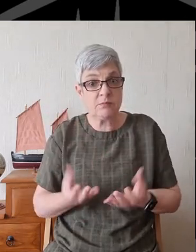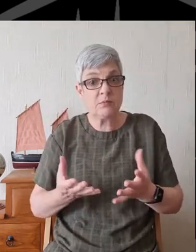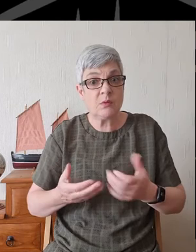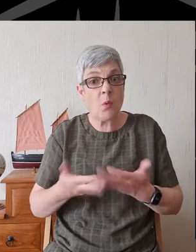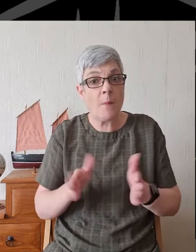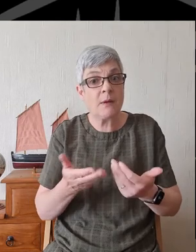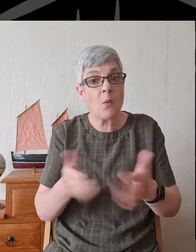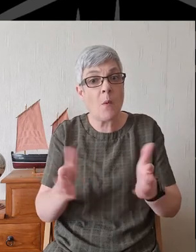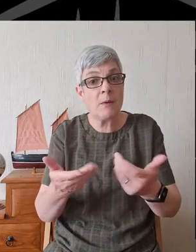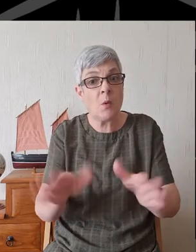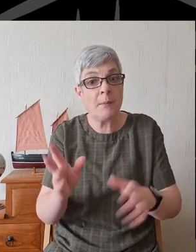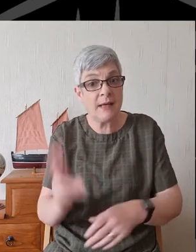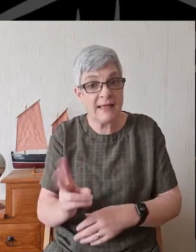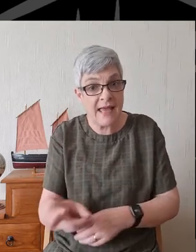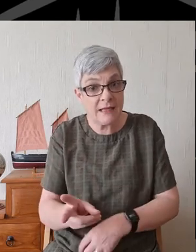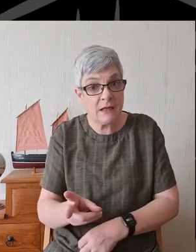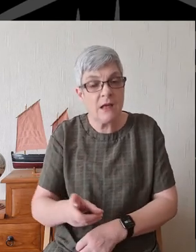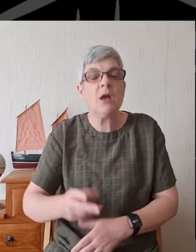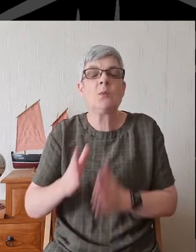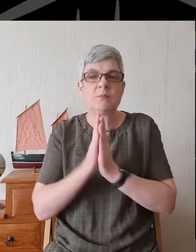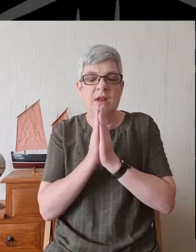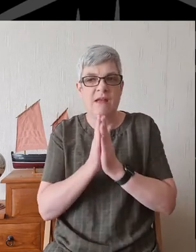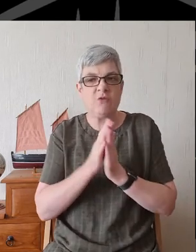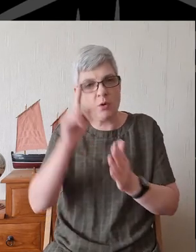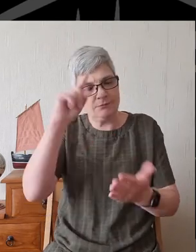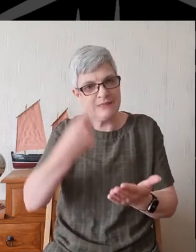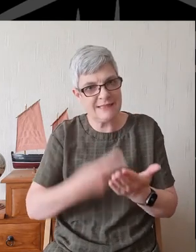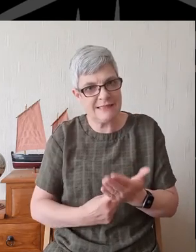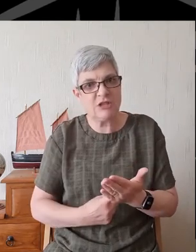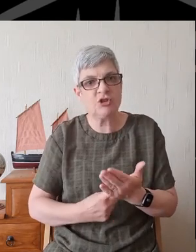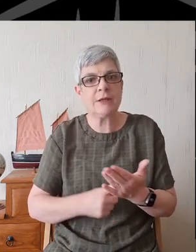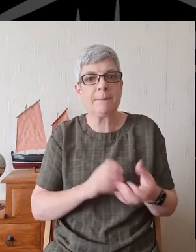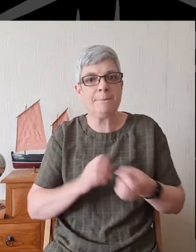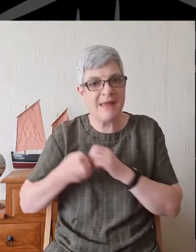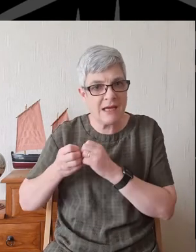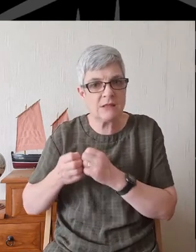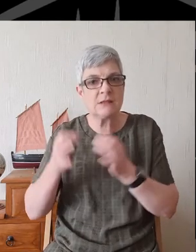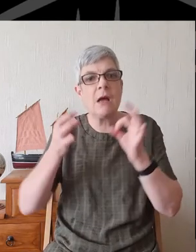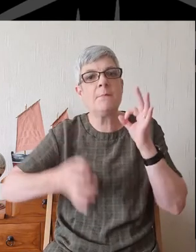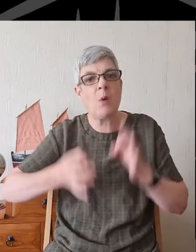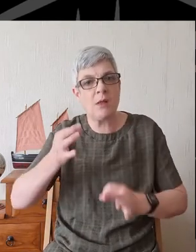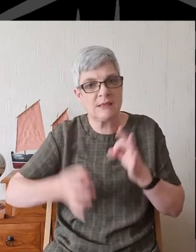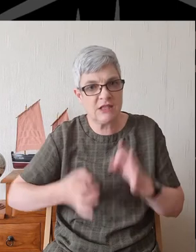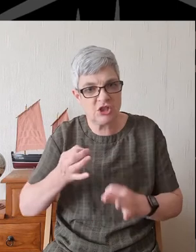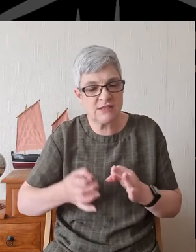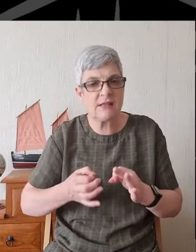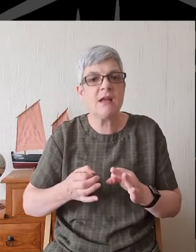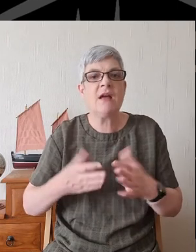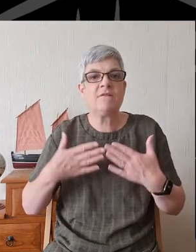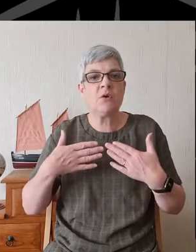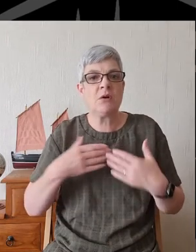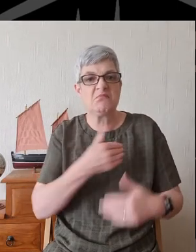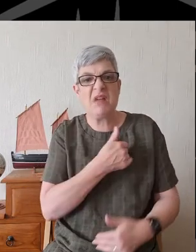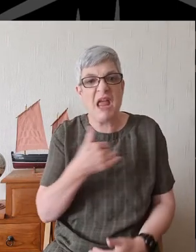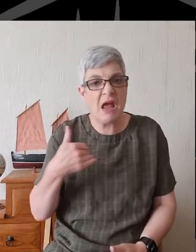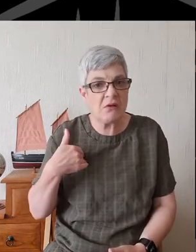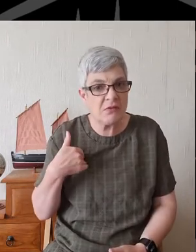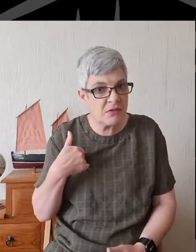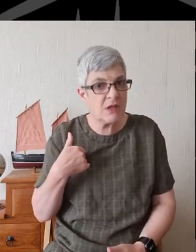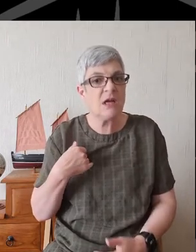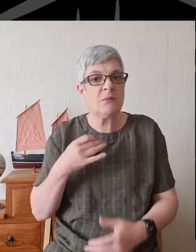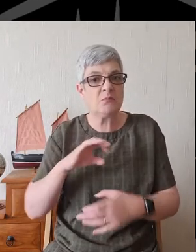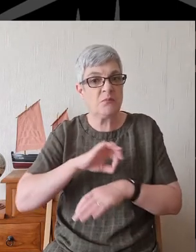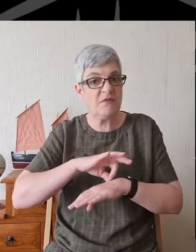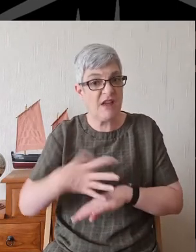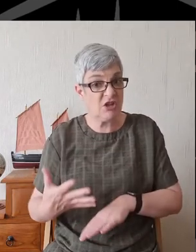decision makers For politicians And for the health professionals That advise